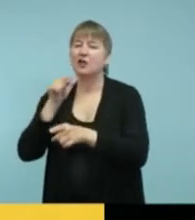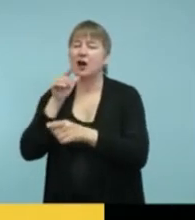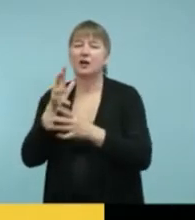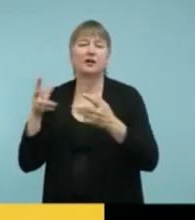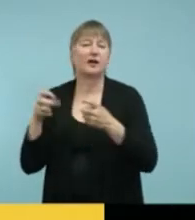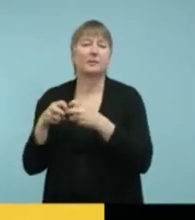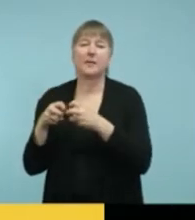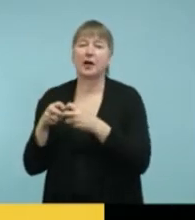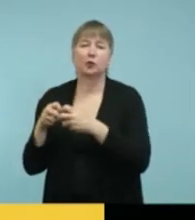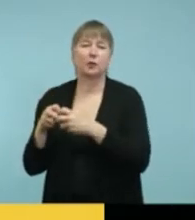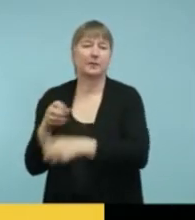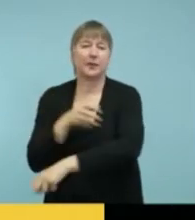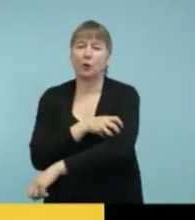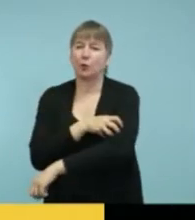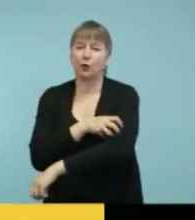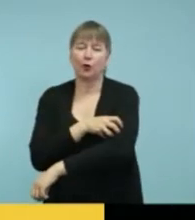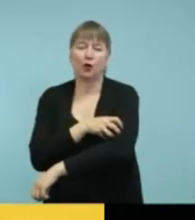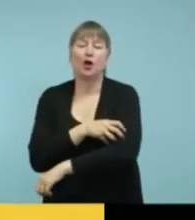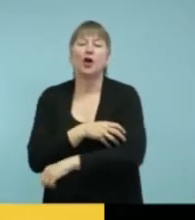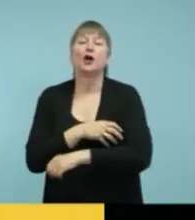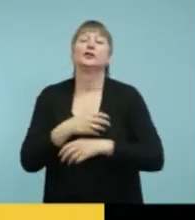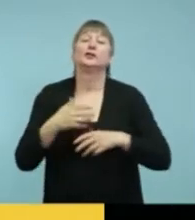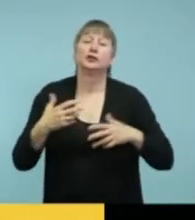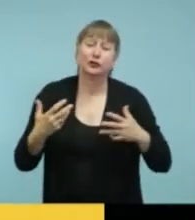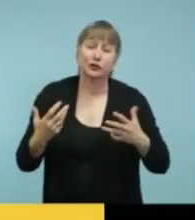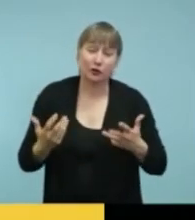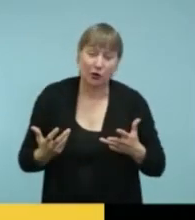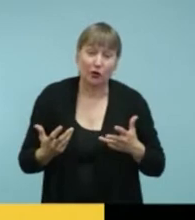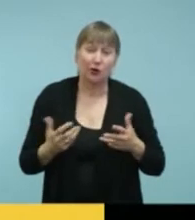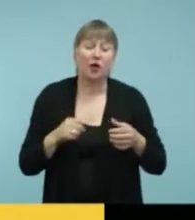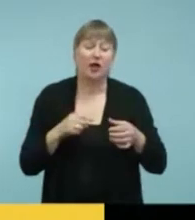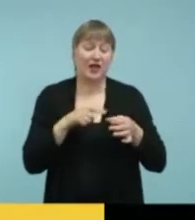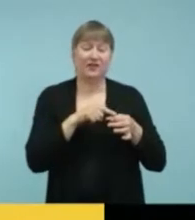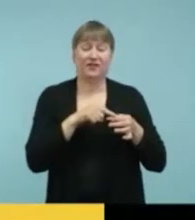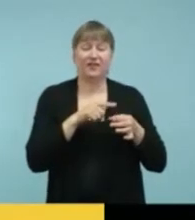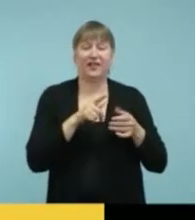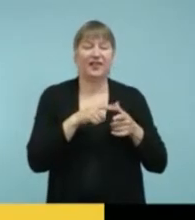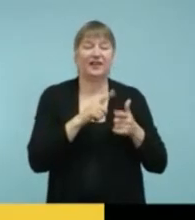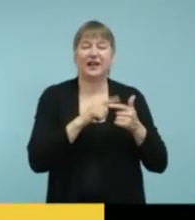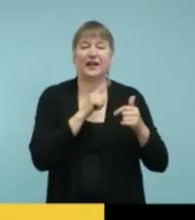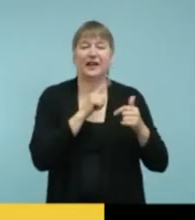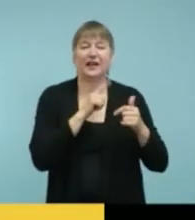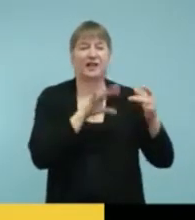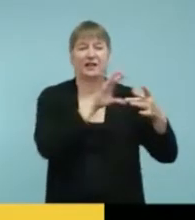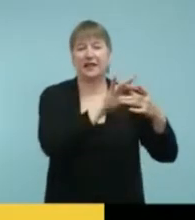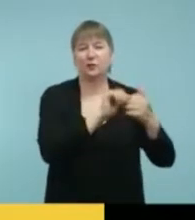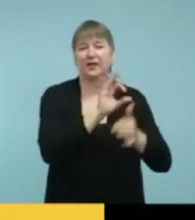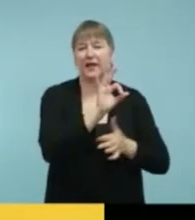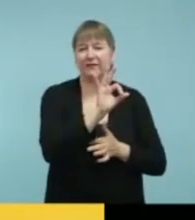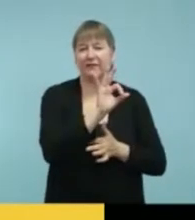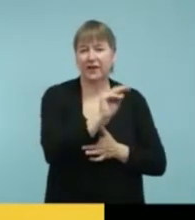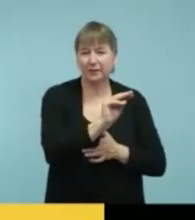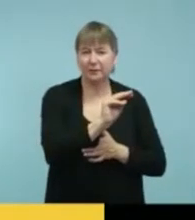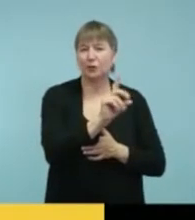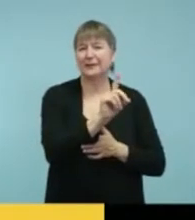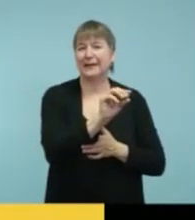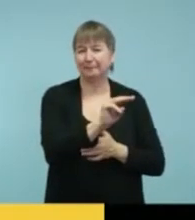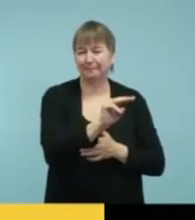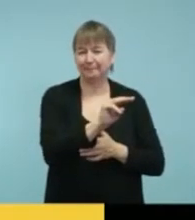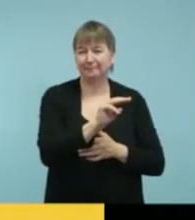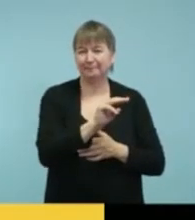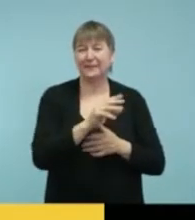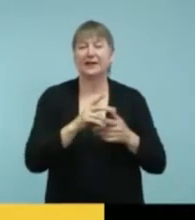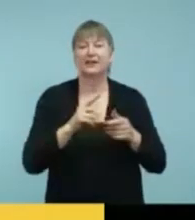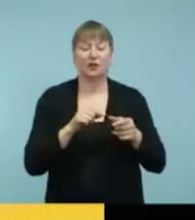And they're probably not going to have the ability to connect with FM or DM. Um, some of those hearing aids though, can